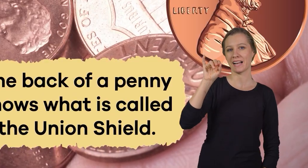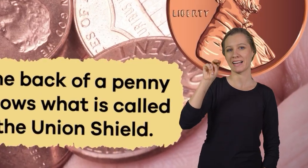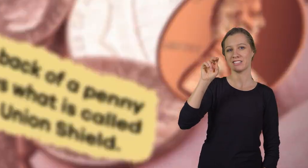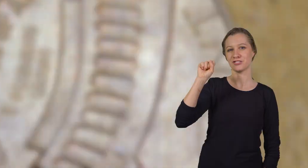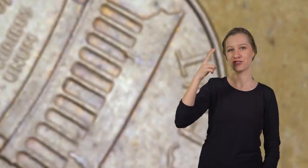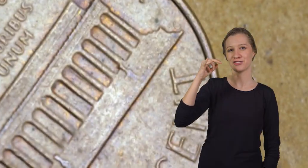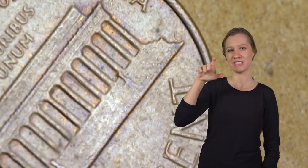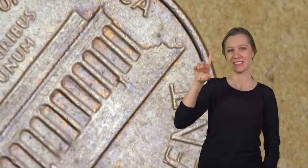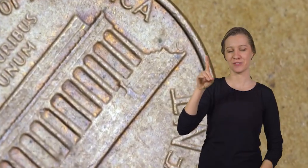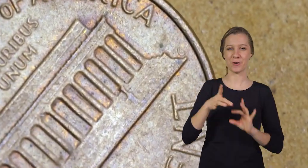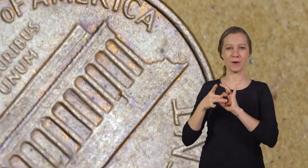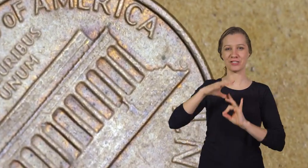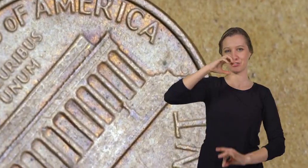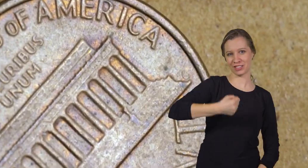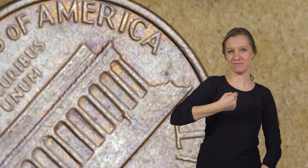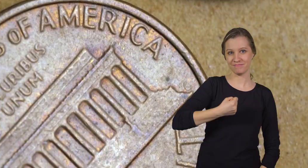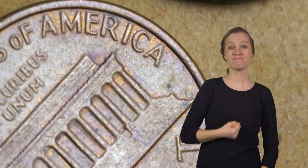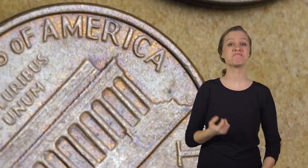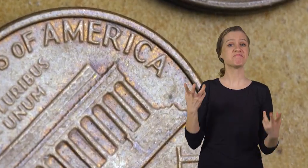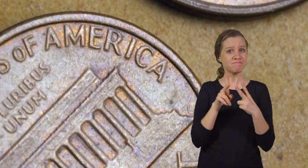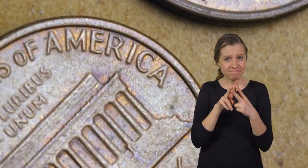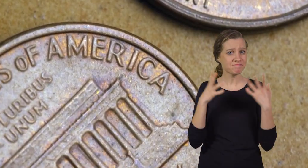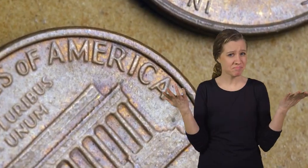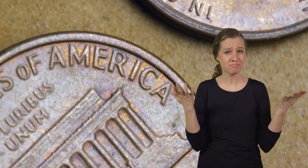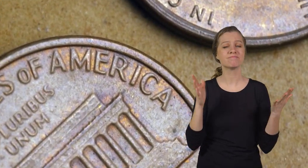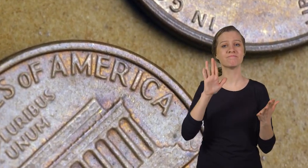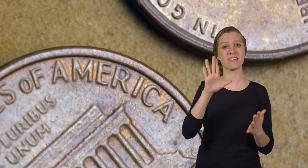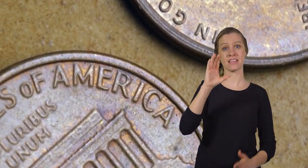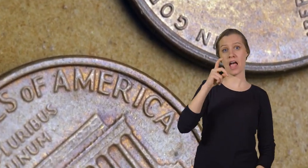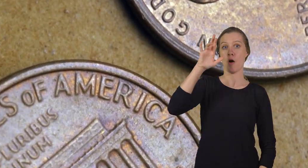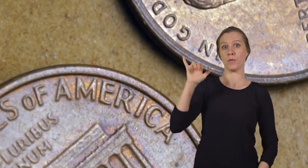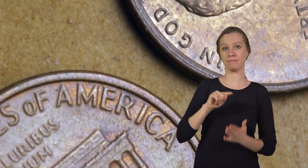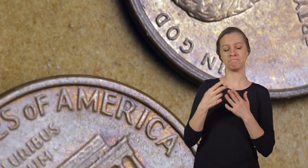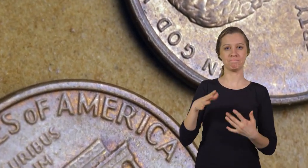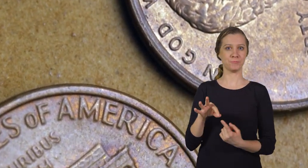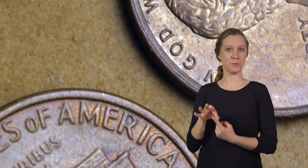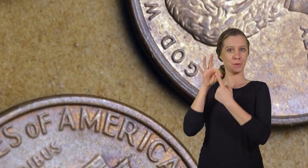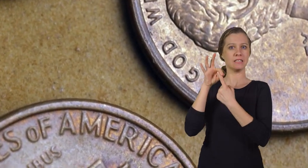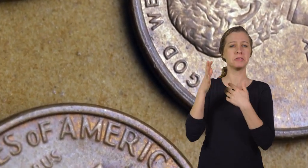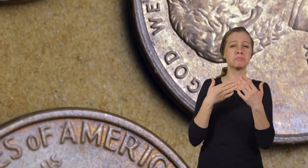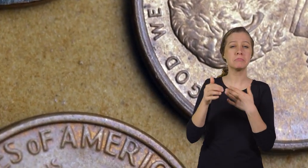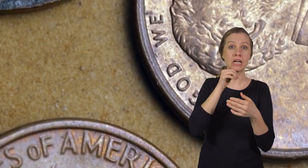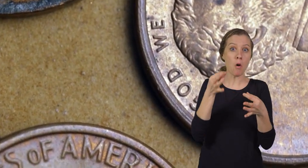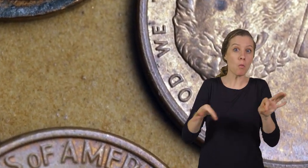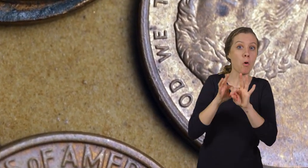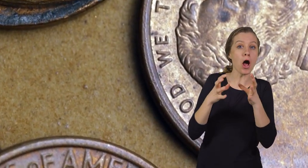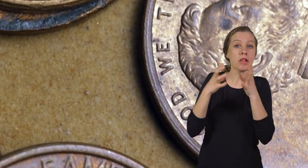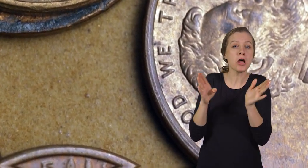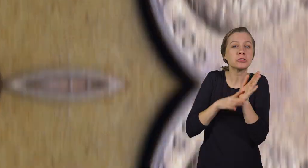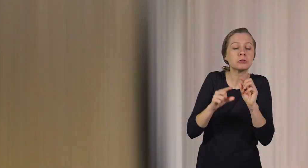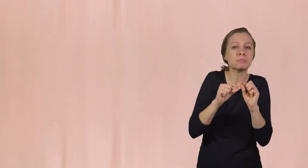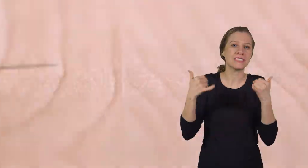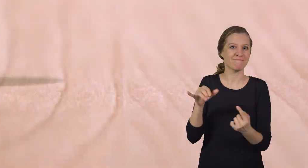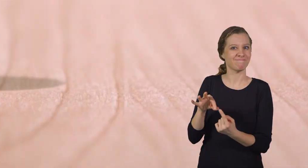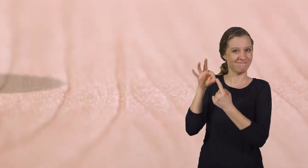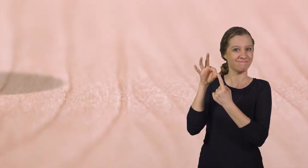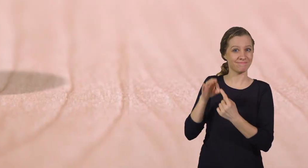Shield. Either way, their coppery color makes them unique, even if they aren't worth a lot on their own.